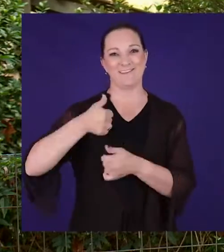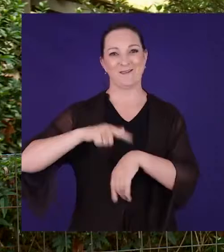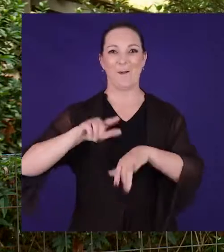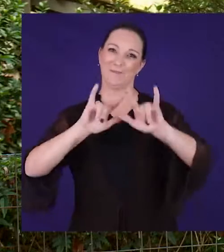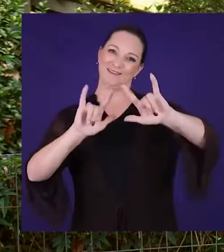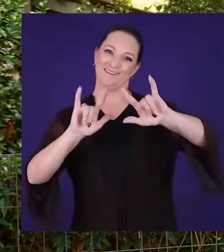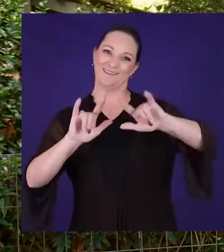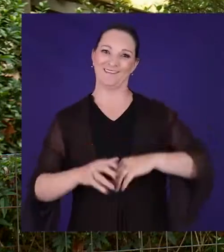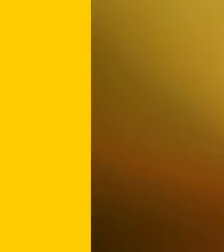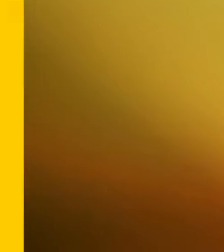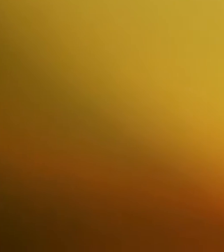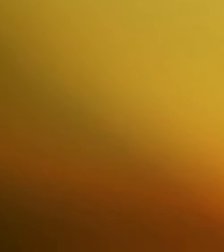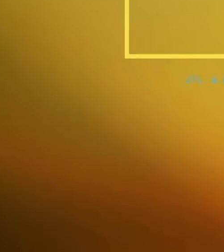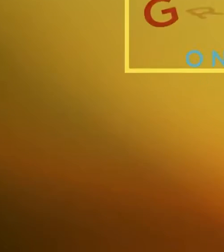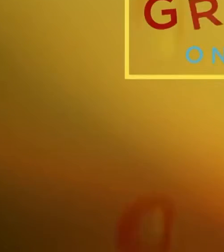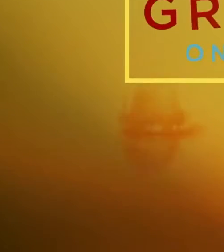time be bold goodbye goodbye